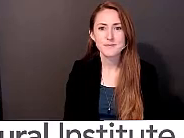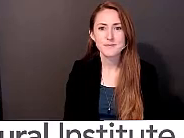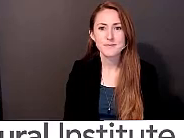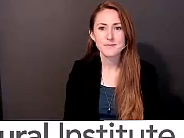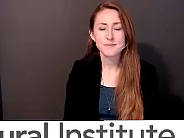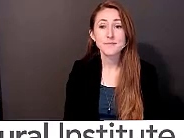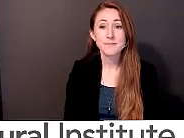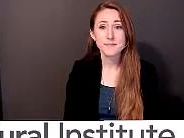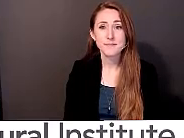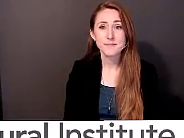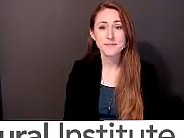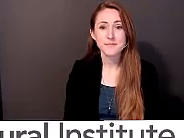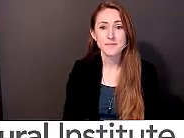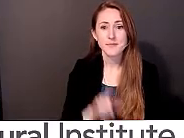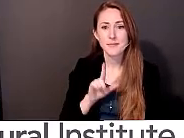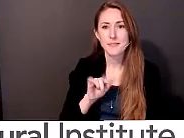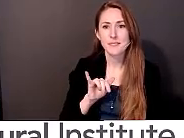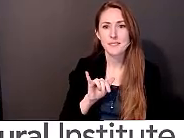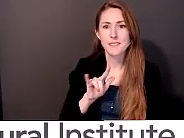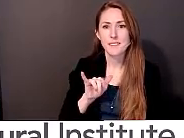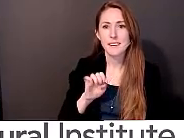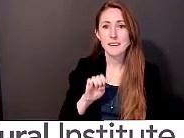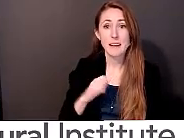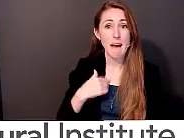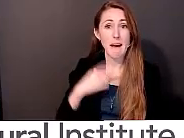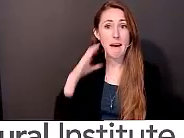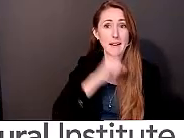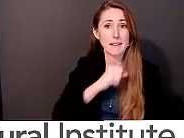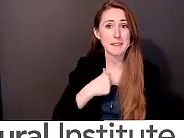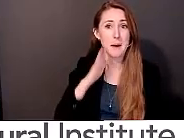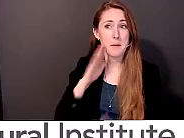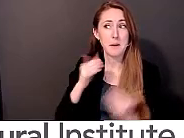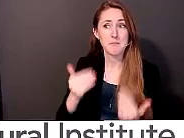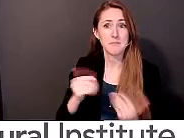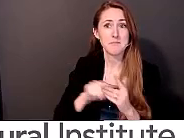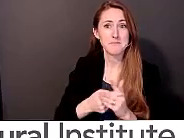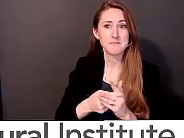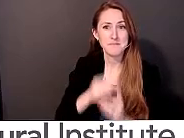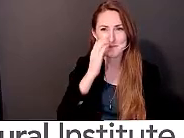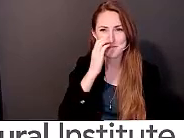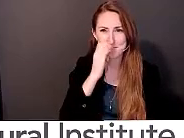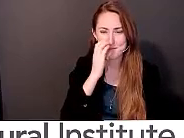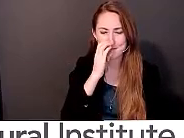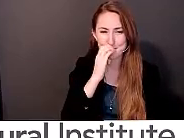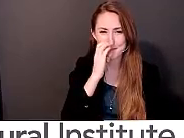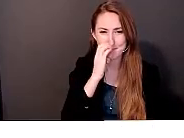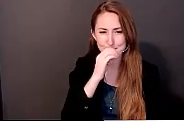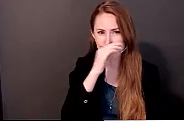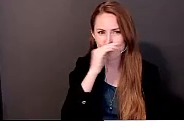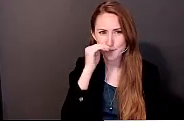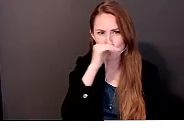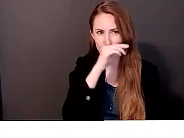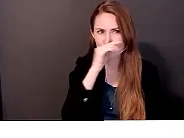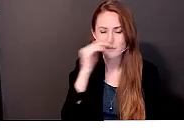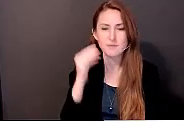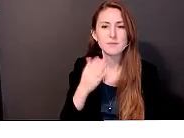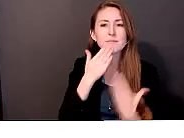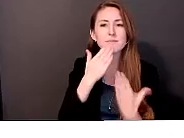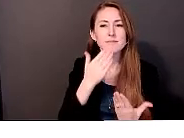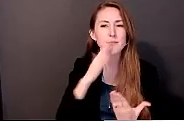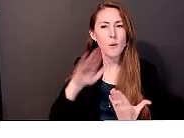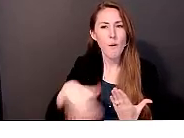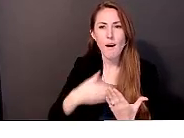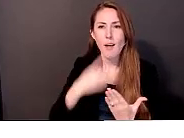And I think, I guess, I'll get us going. Thank you, everyone, for joining us today